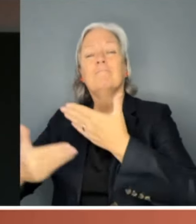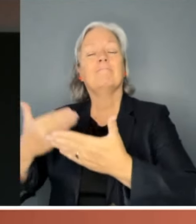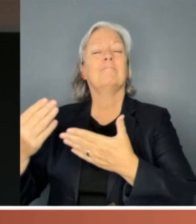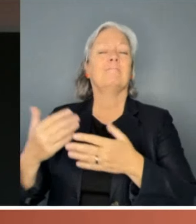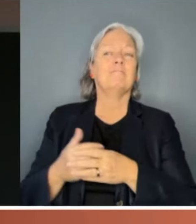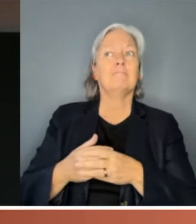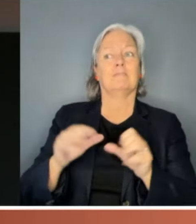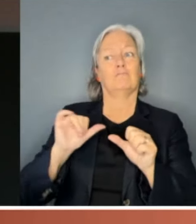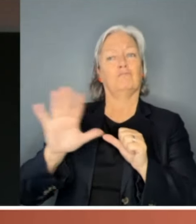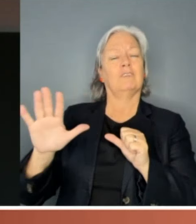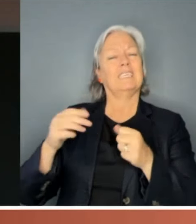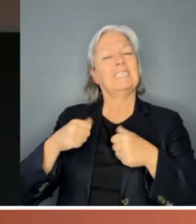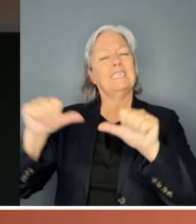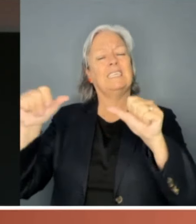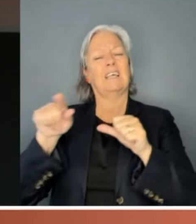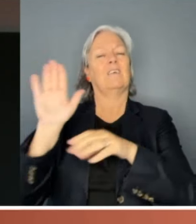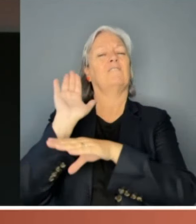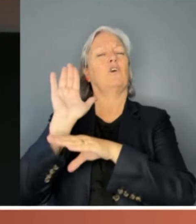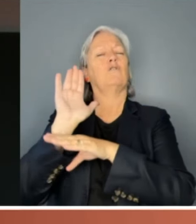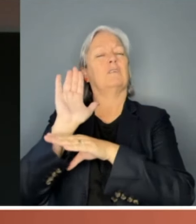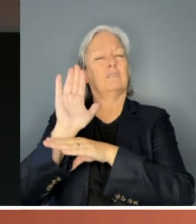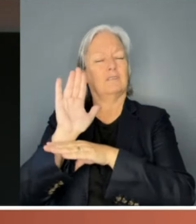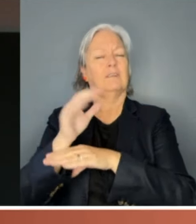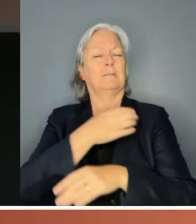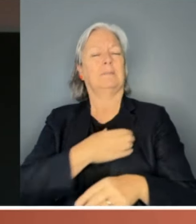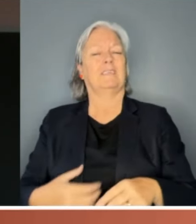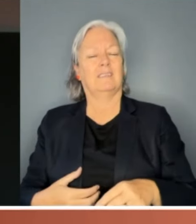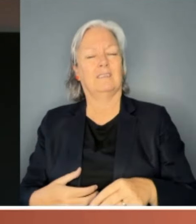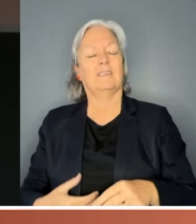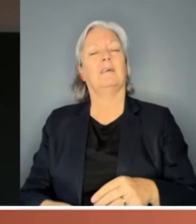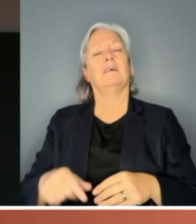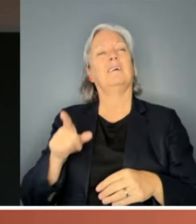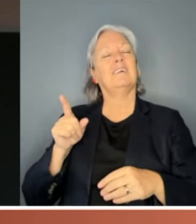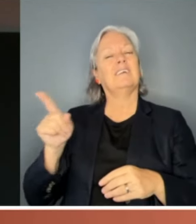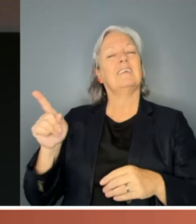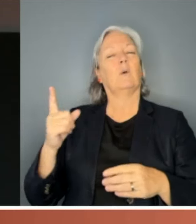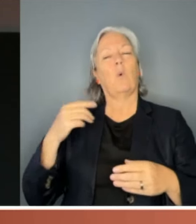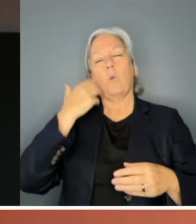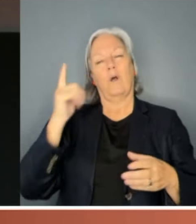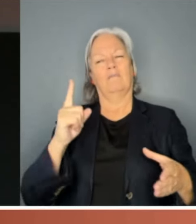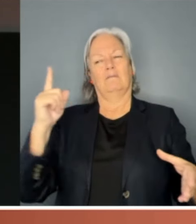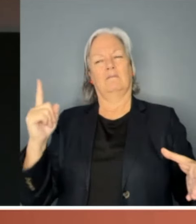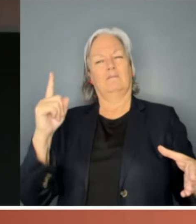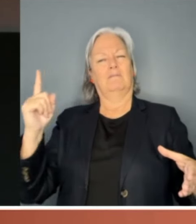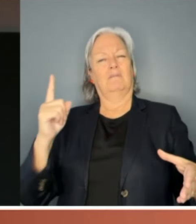as Foreign Minister, Bishop's gender kept her permanently on the outside of her own party.